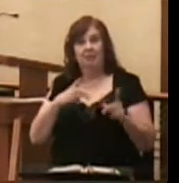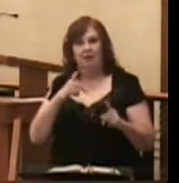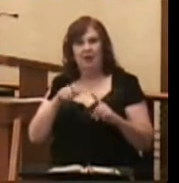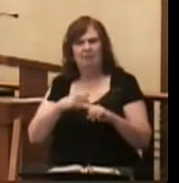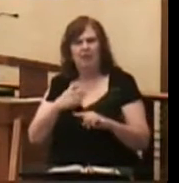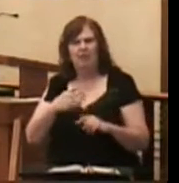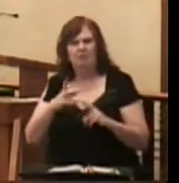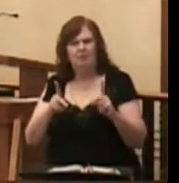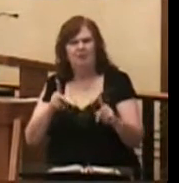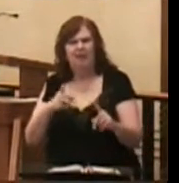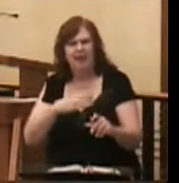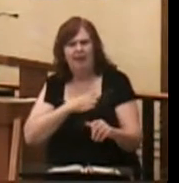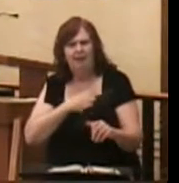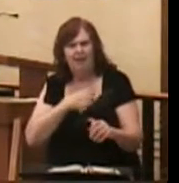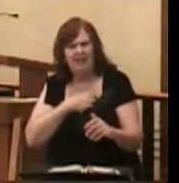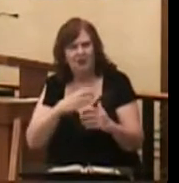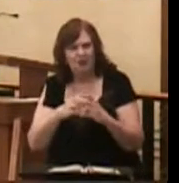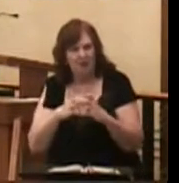complain too much.